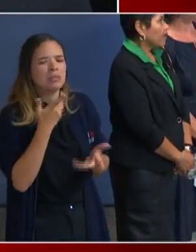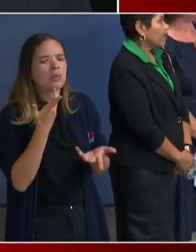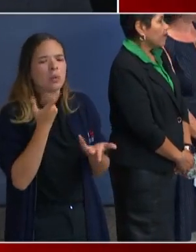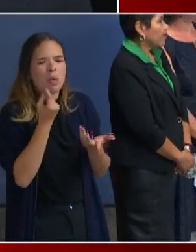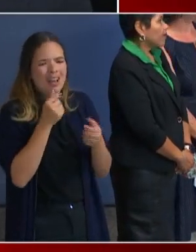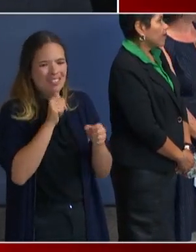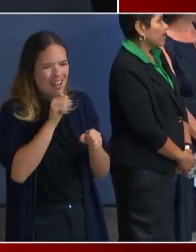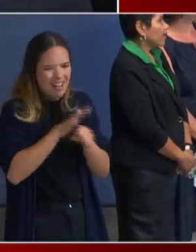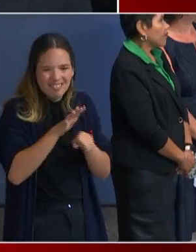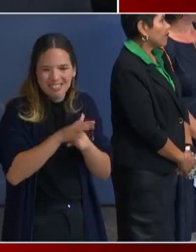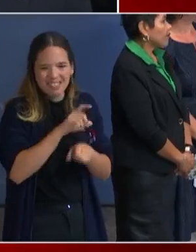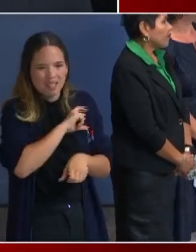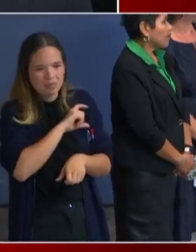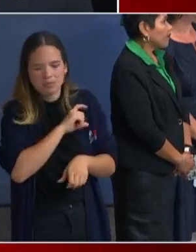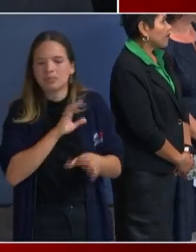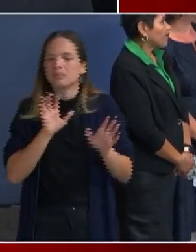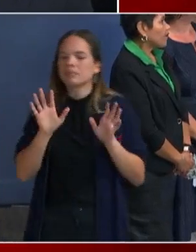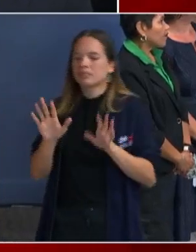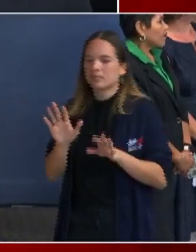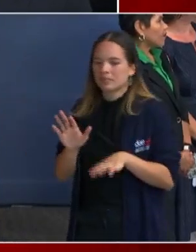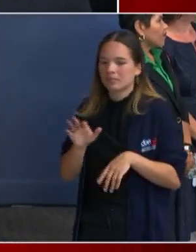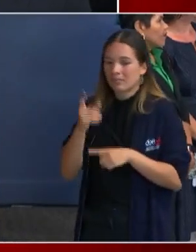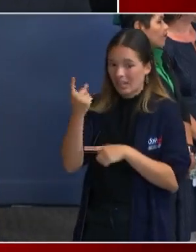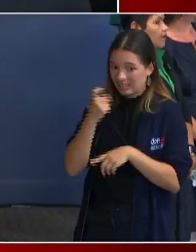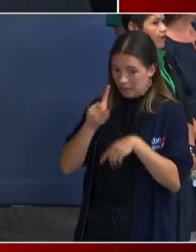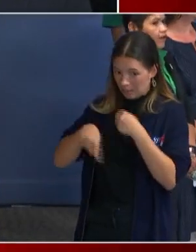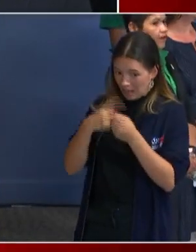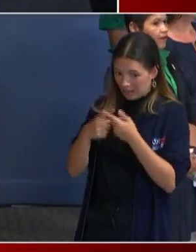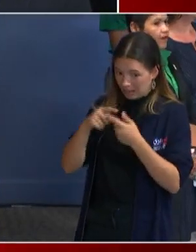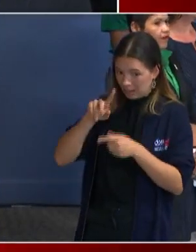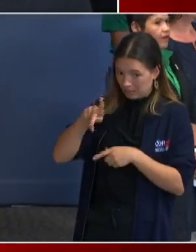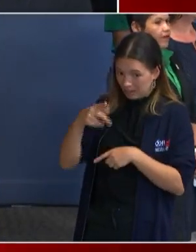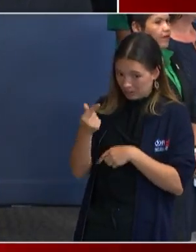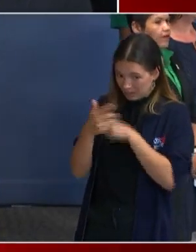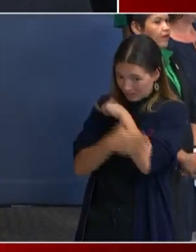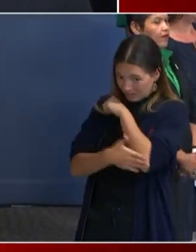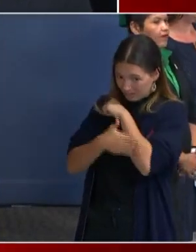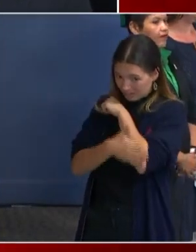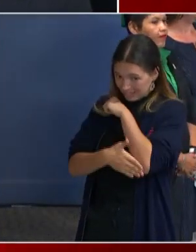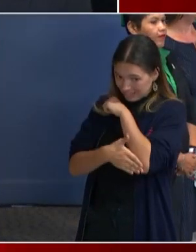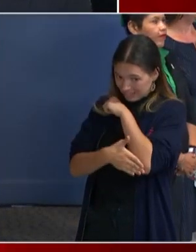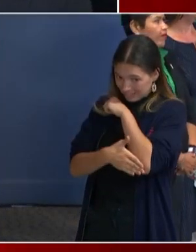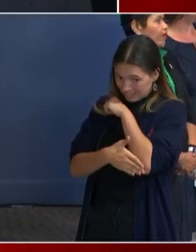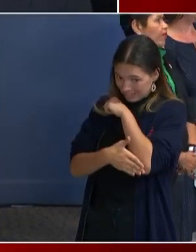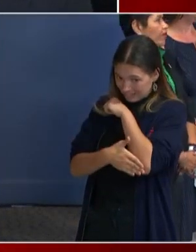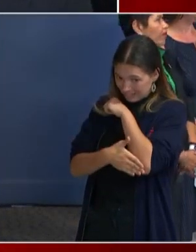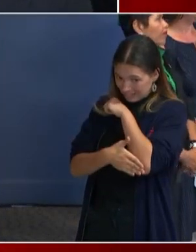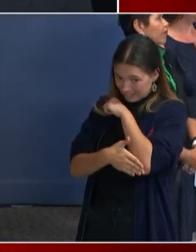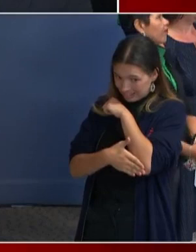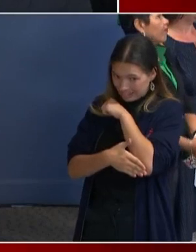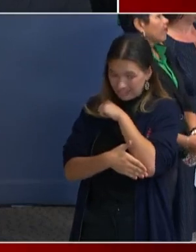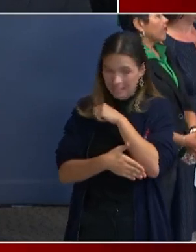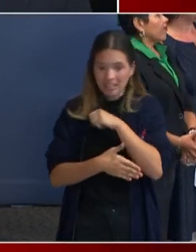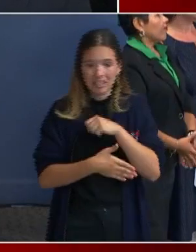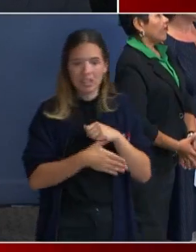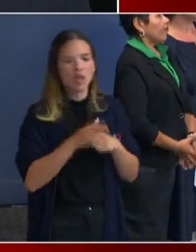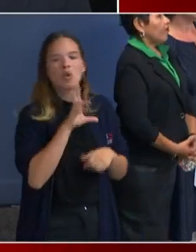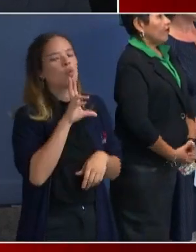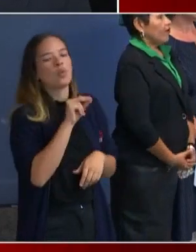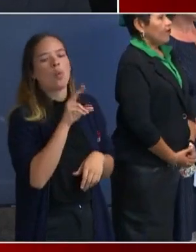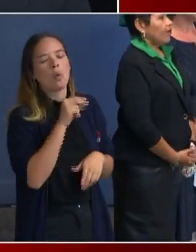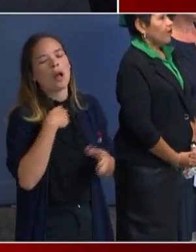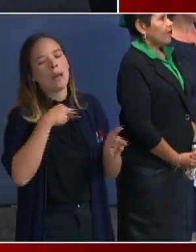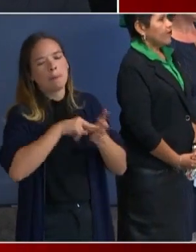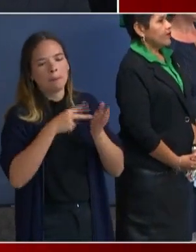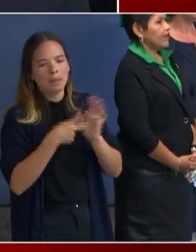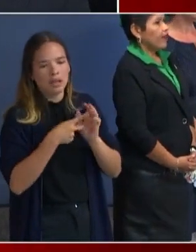Are you asking me about Prince George's County? I'm asking you about whether you think that that's a viable means of crime prevention